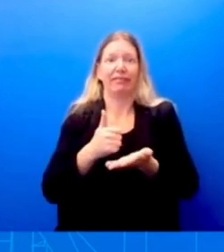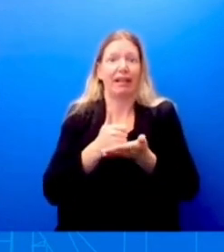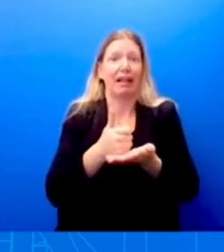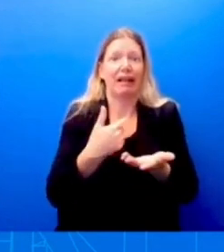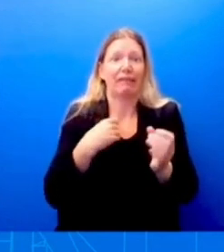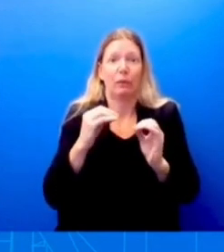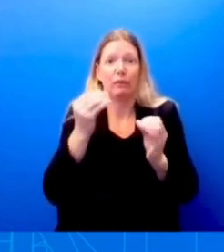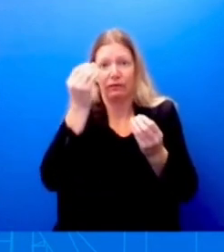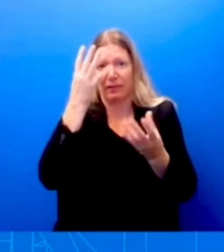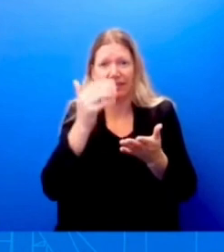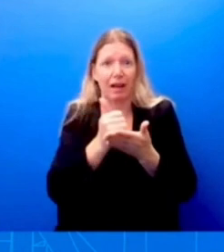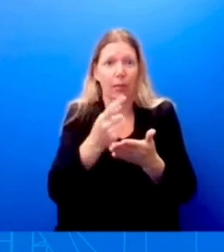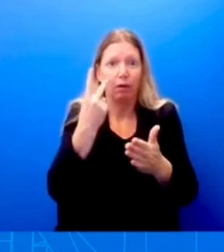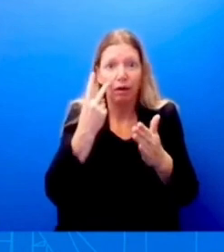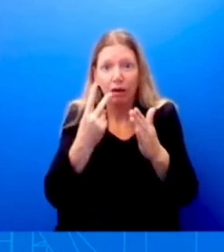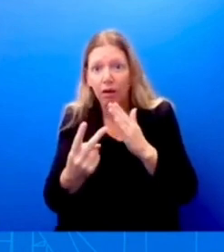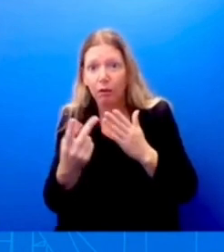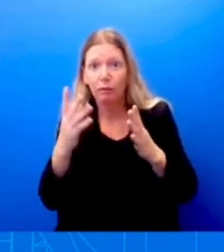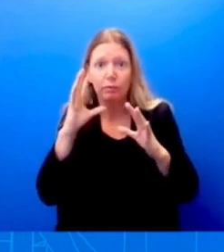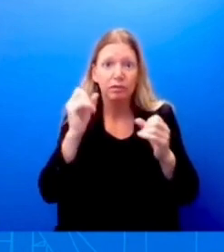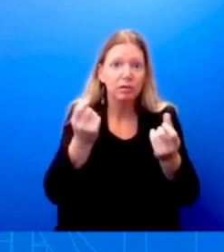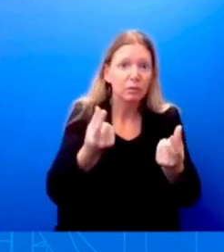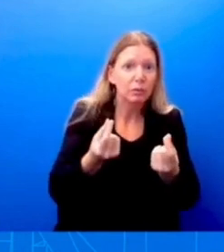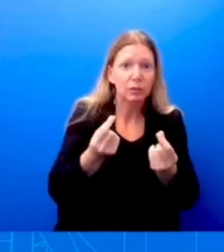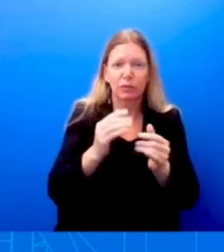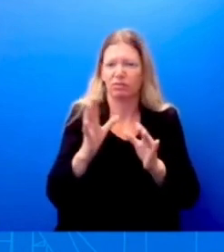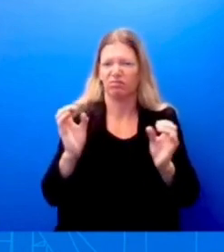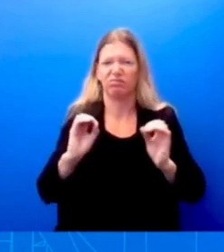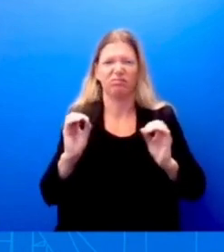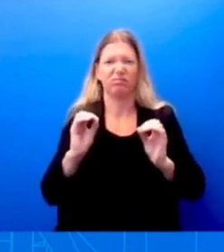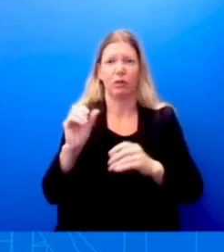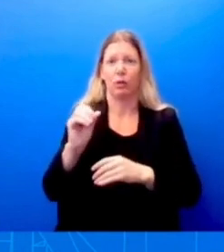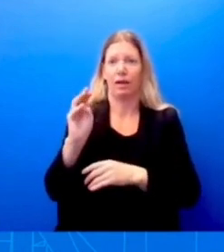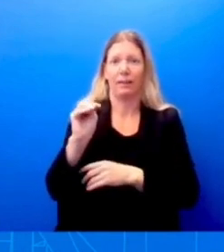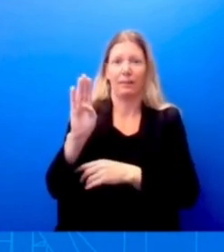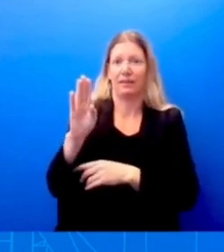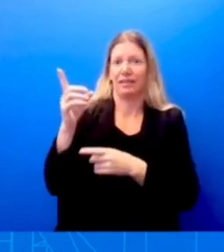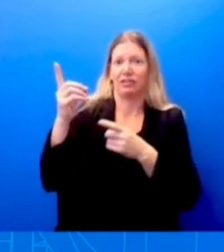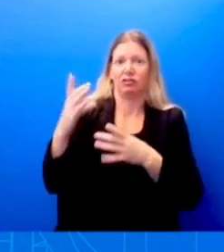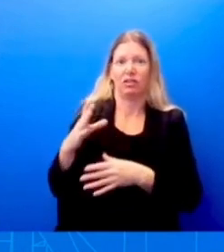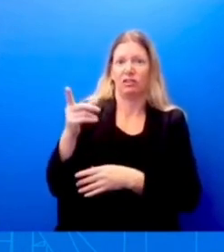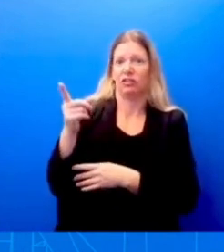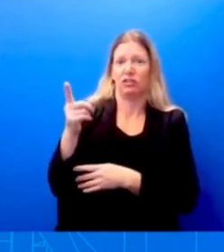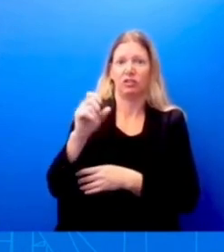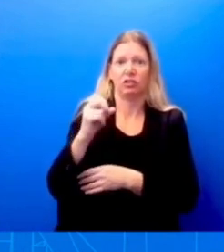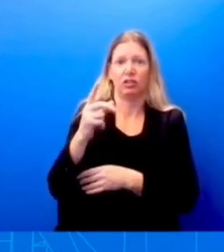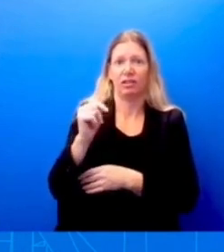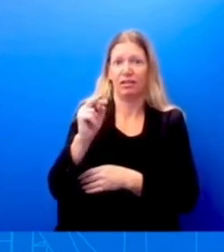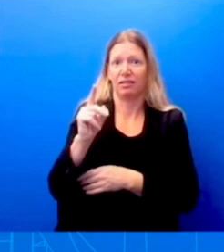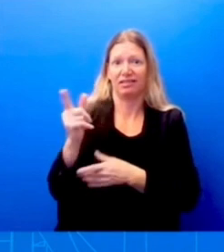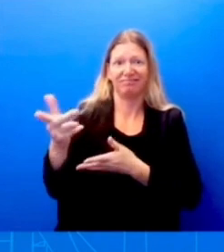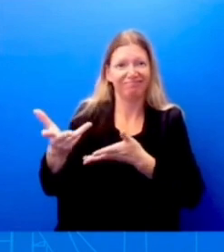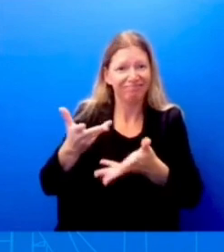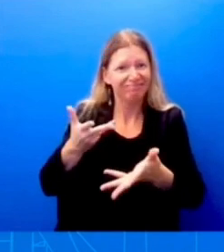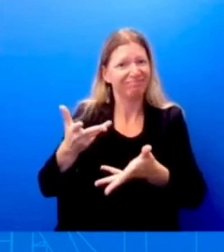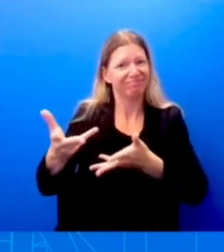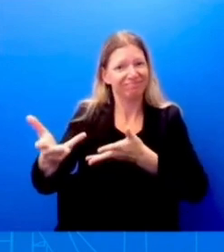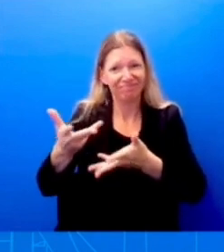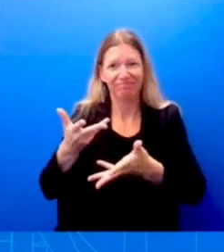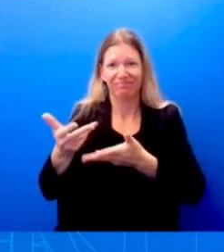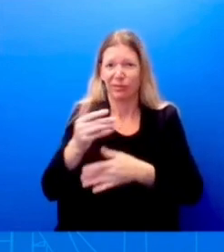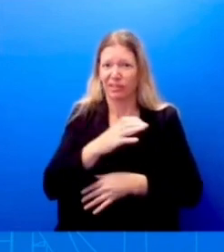OMB director, Shalonda Young, has been in contact with members of Congress. So has his Legislative Affairs Shop.